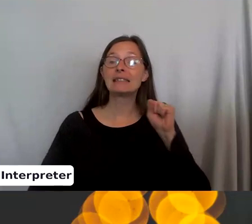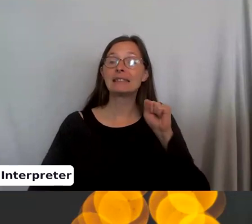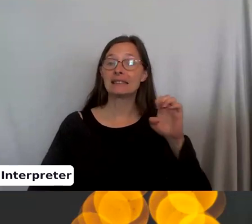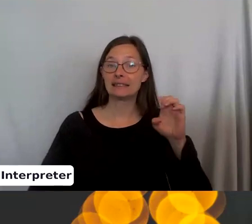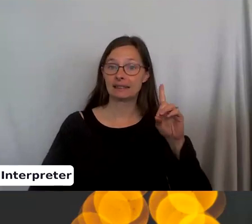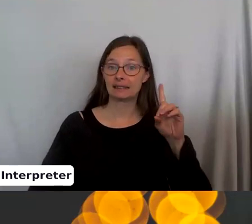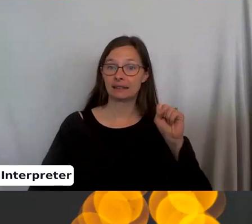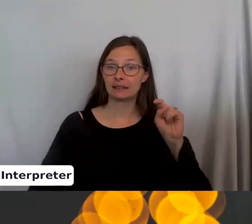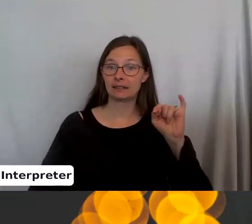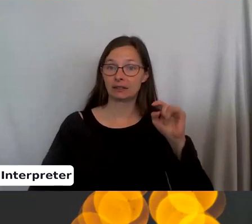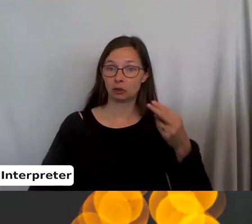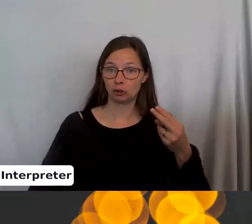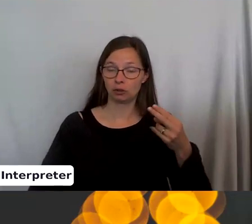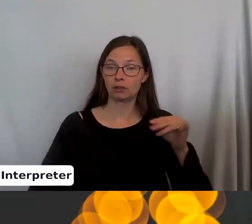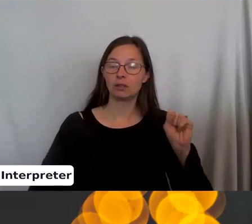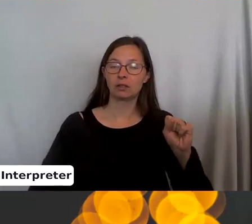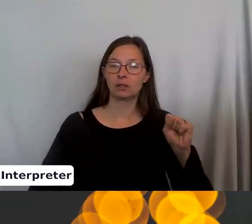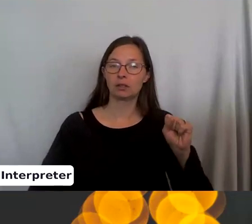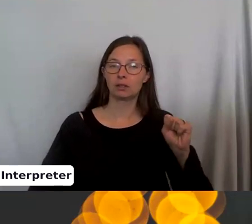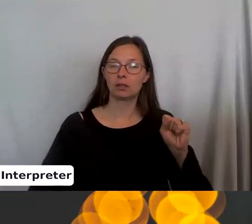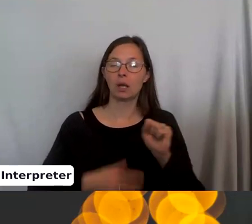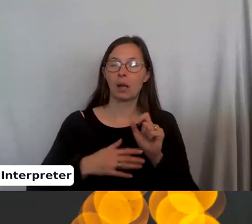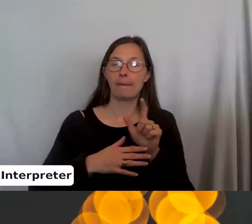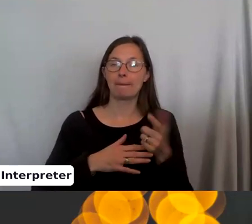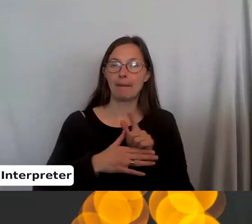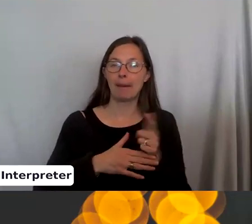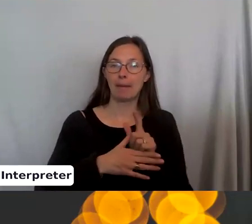is alternating knit and purl.